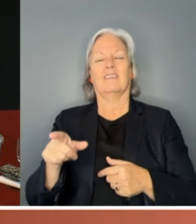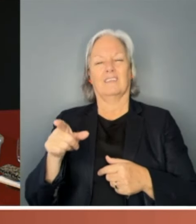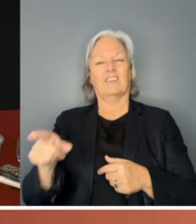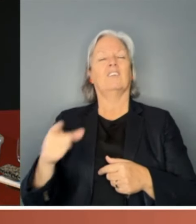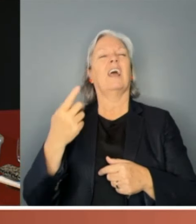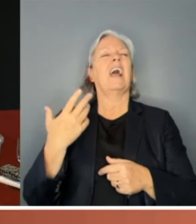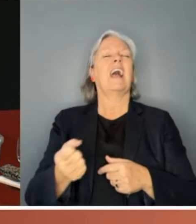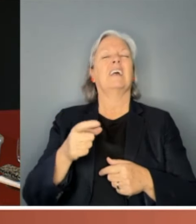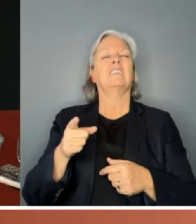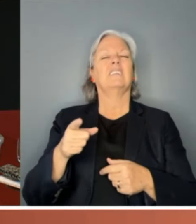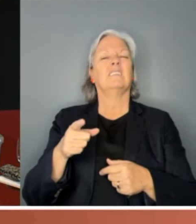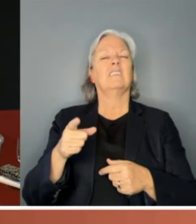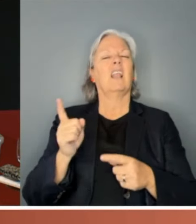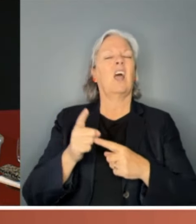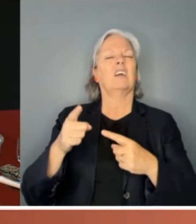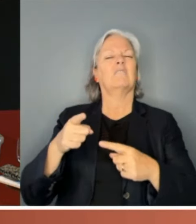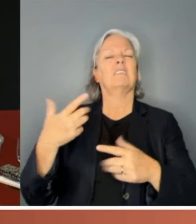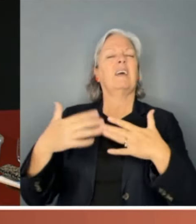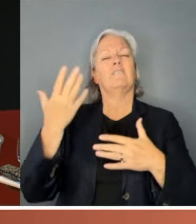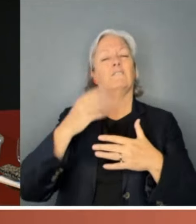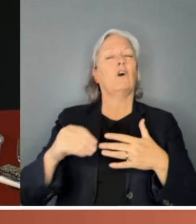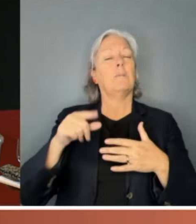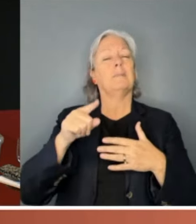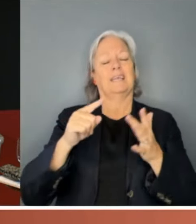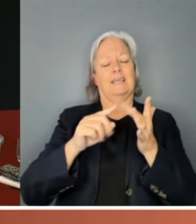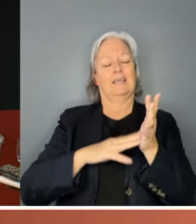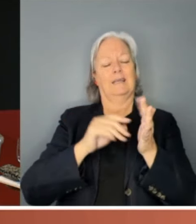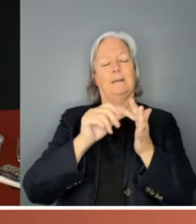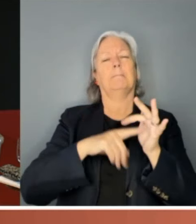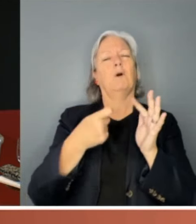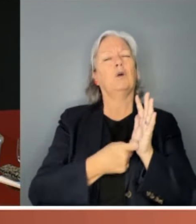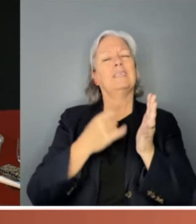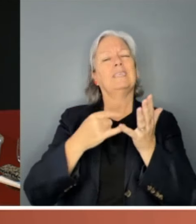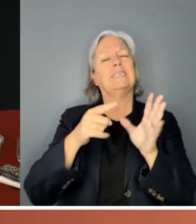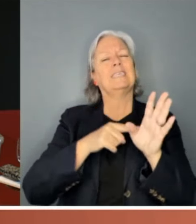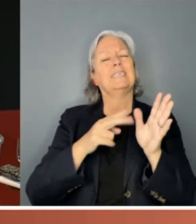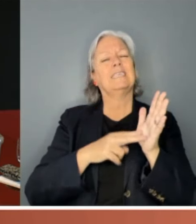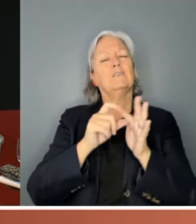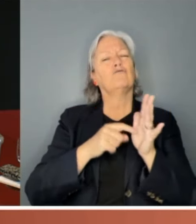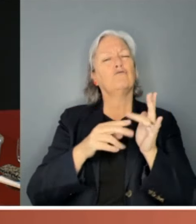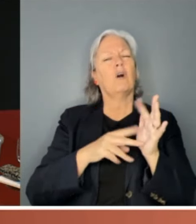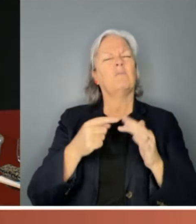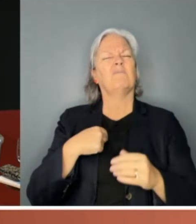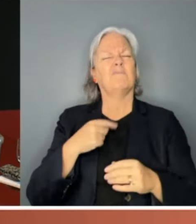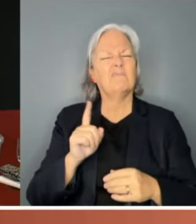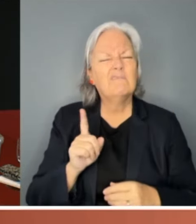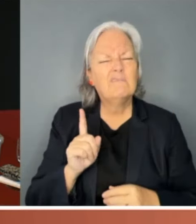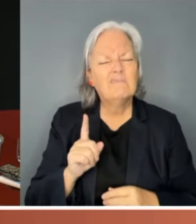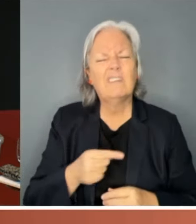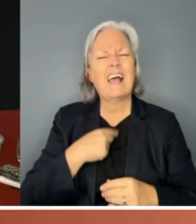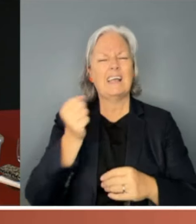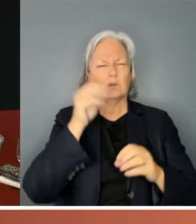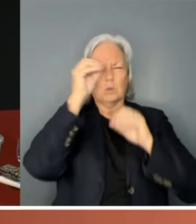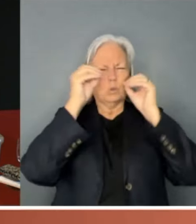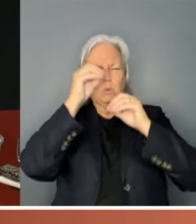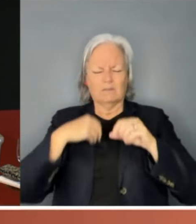Who said that? Yeah. I didn't even know what it was. I had to Google it. And I said, why